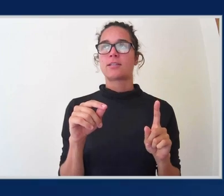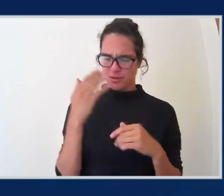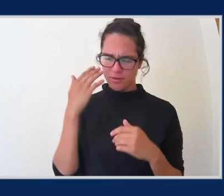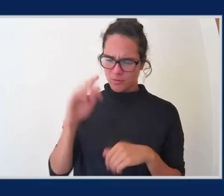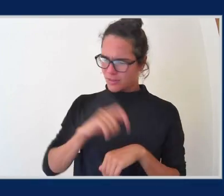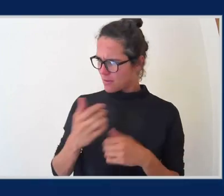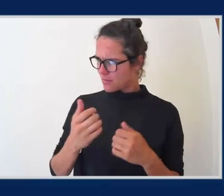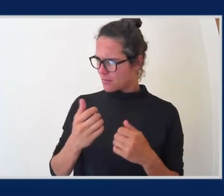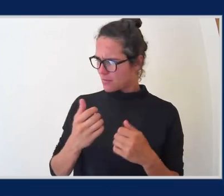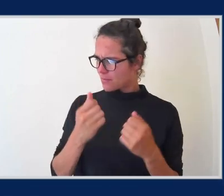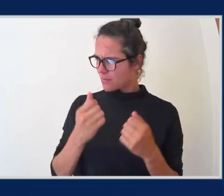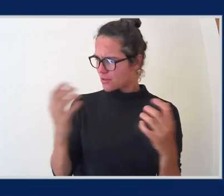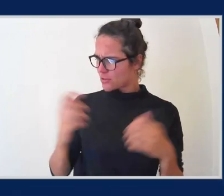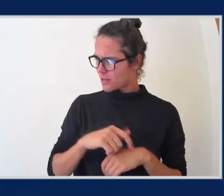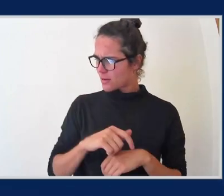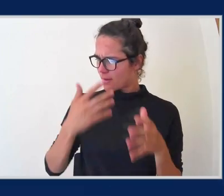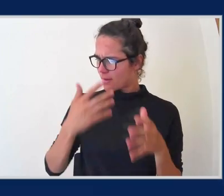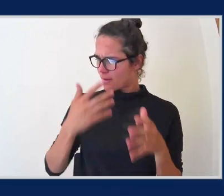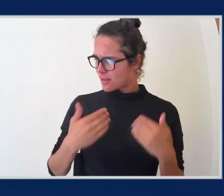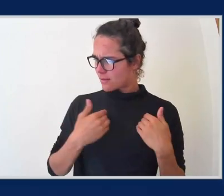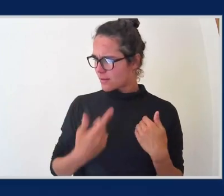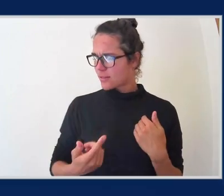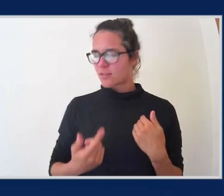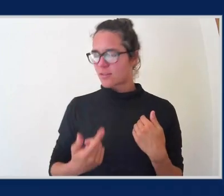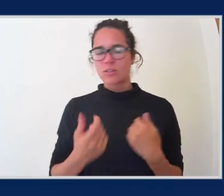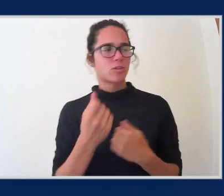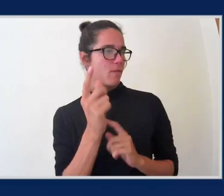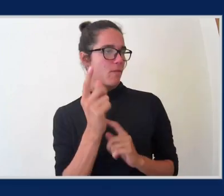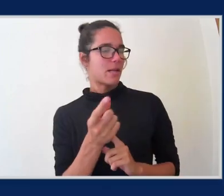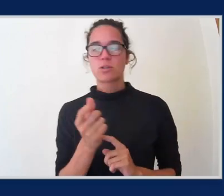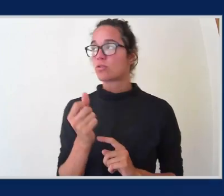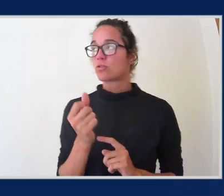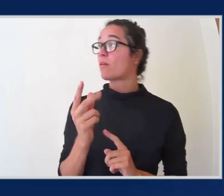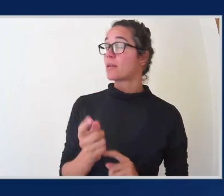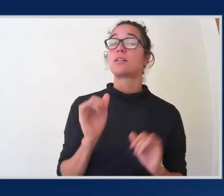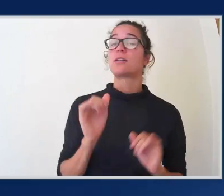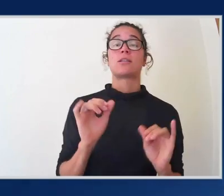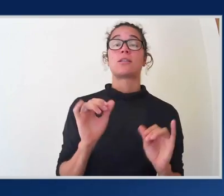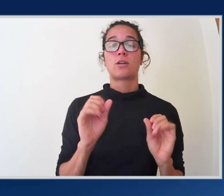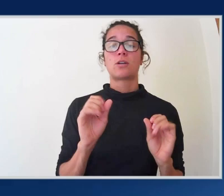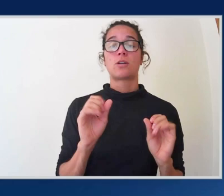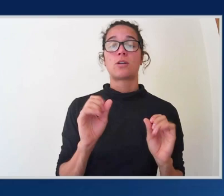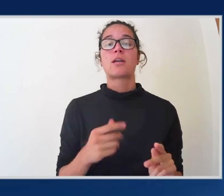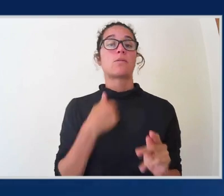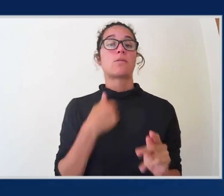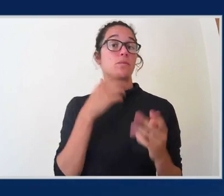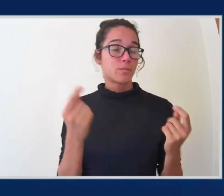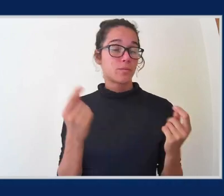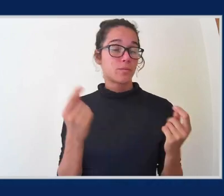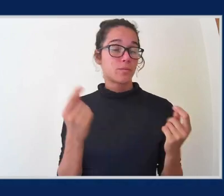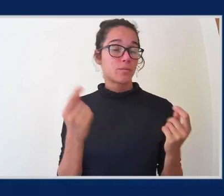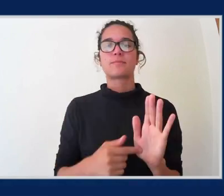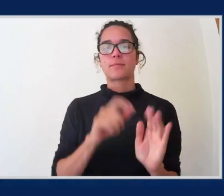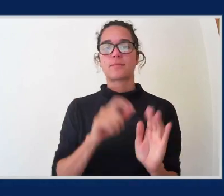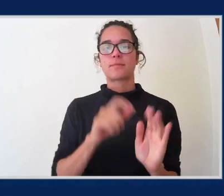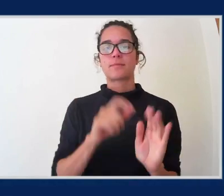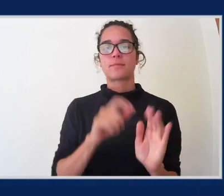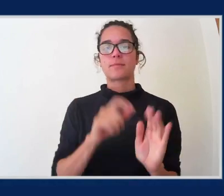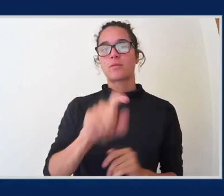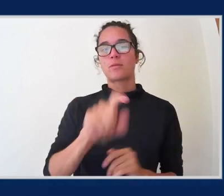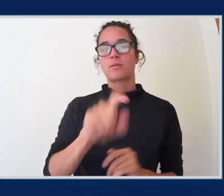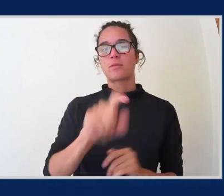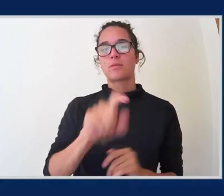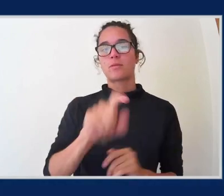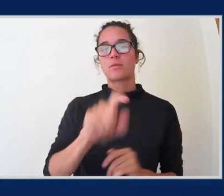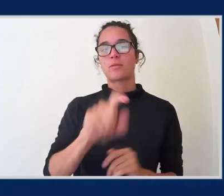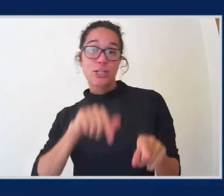minutes. 11 minutes and 53 seconds. we're going to show a question. We're going to give you time to answer the question, and then we're going to tell you all the reasons why you're wrong.